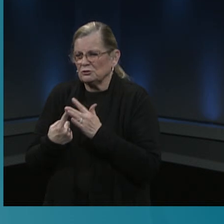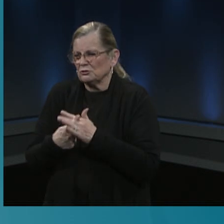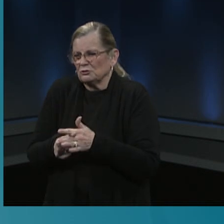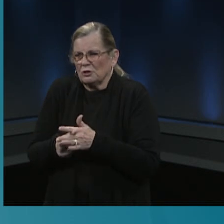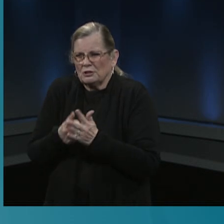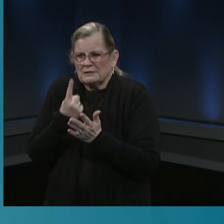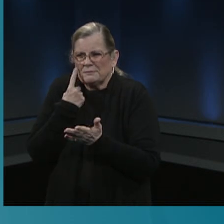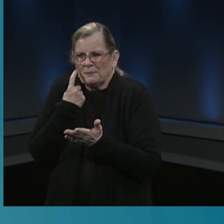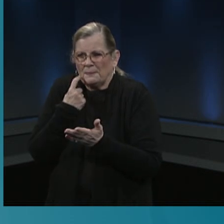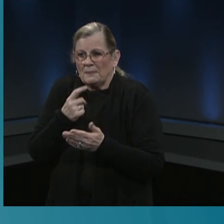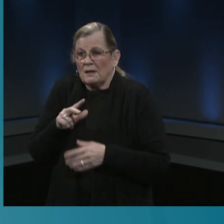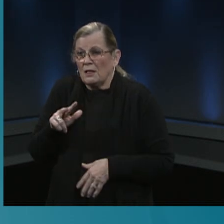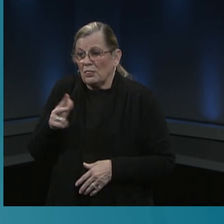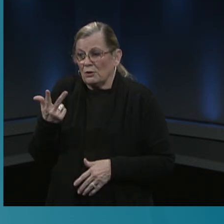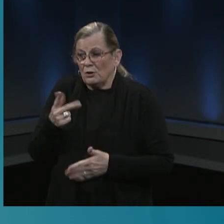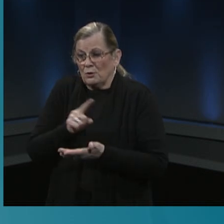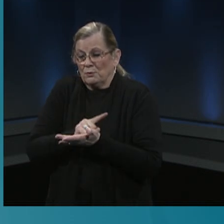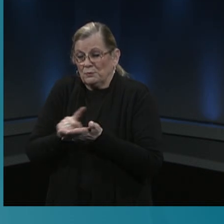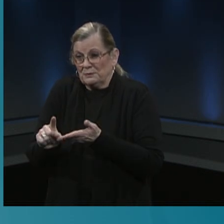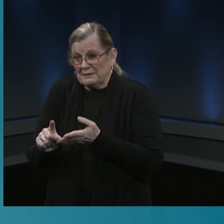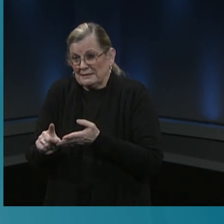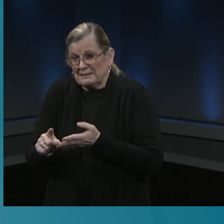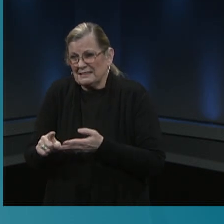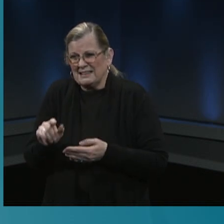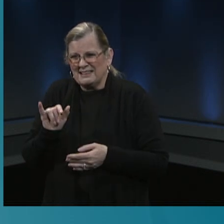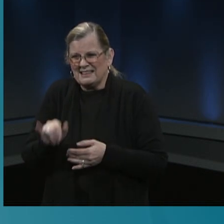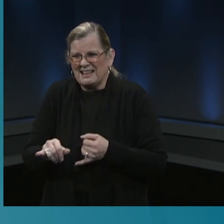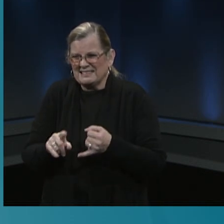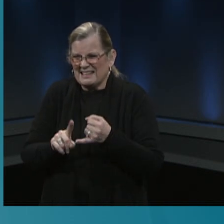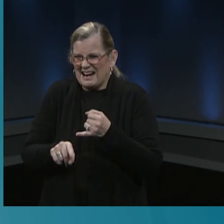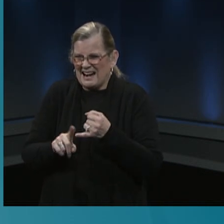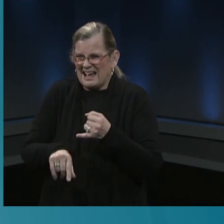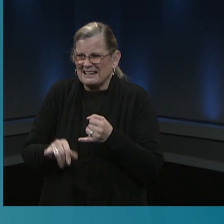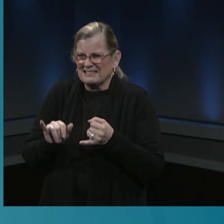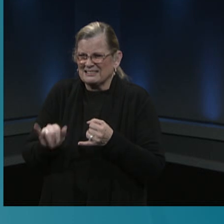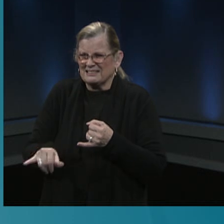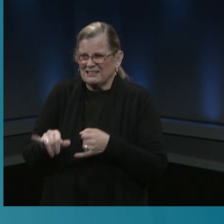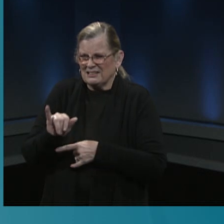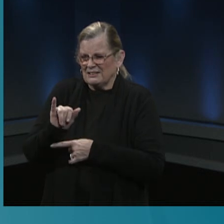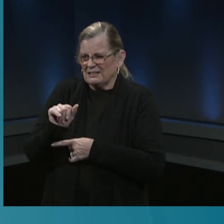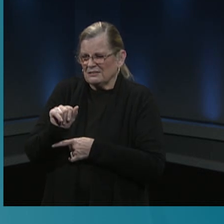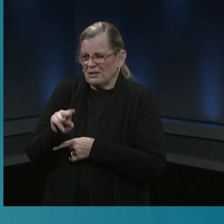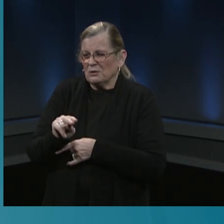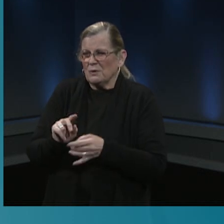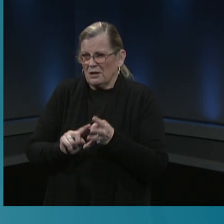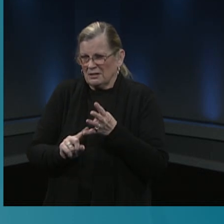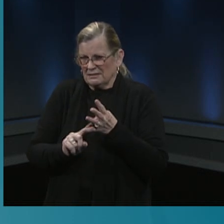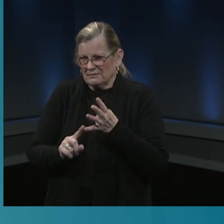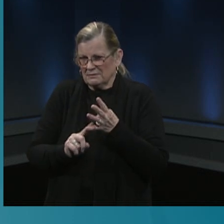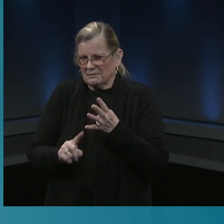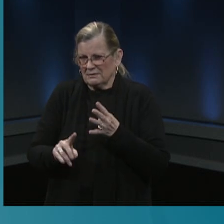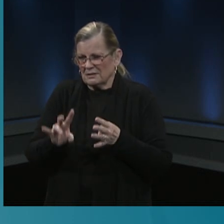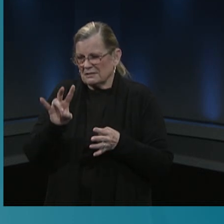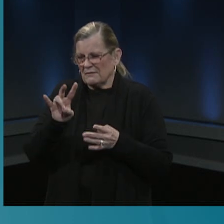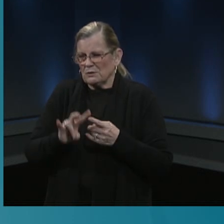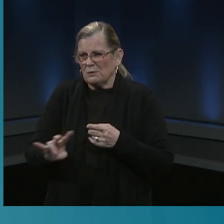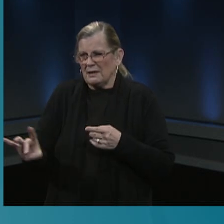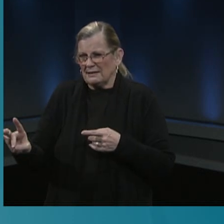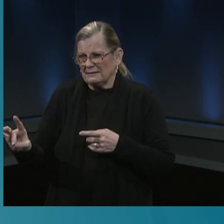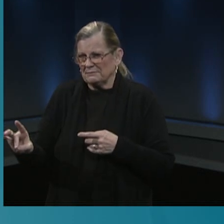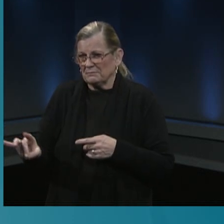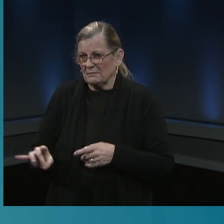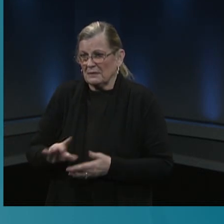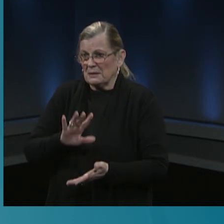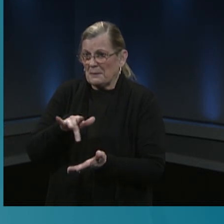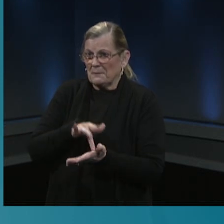if we could show week three that's that last week in january into early february that's group seven and eight which includes our middle and